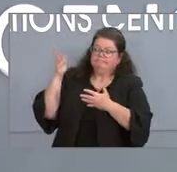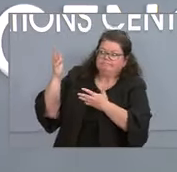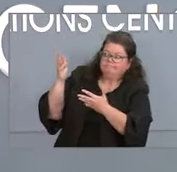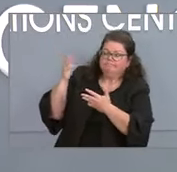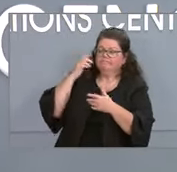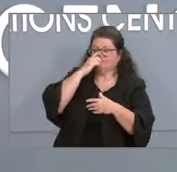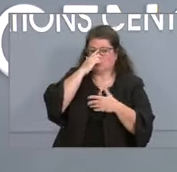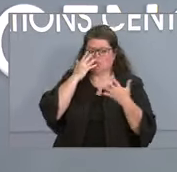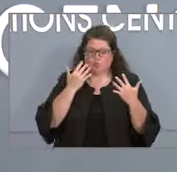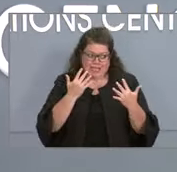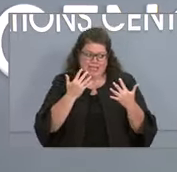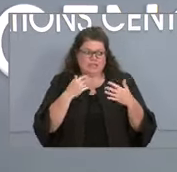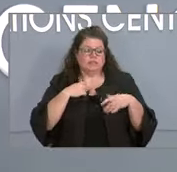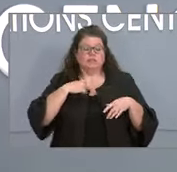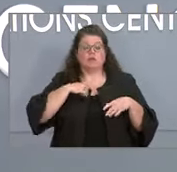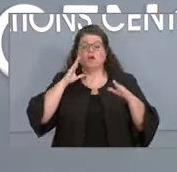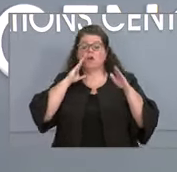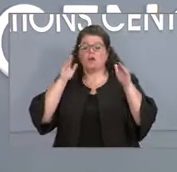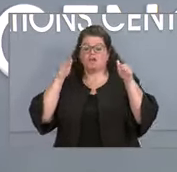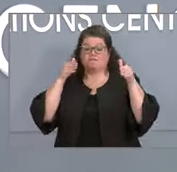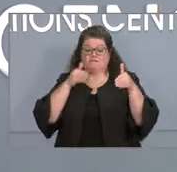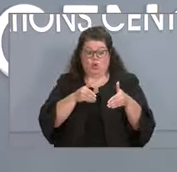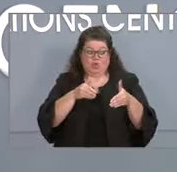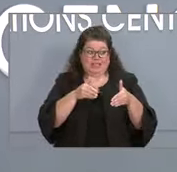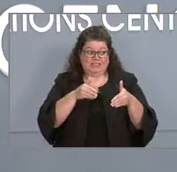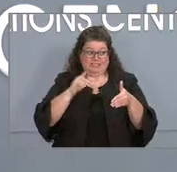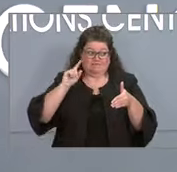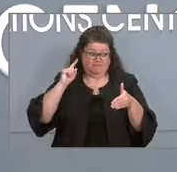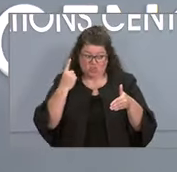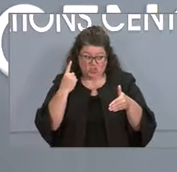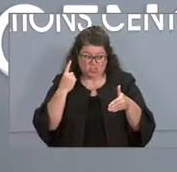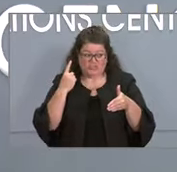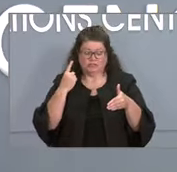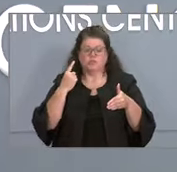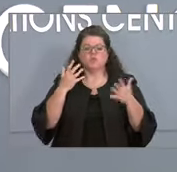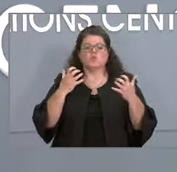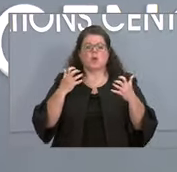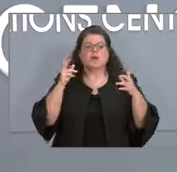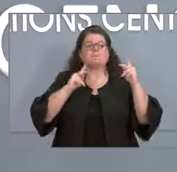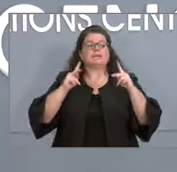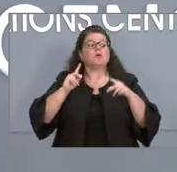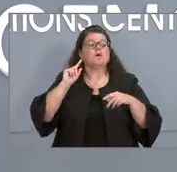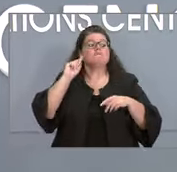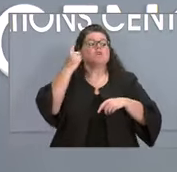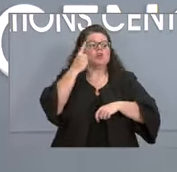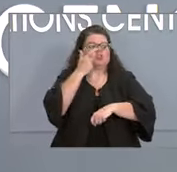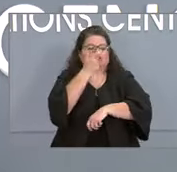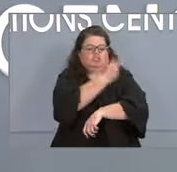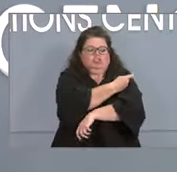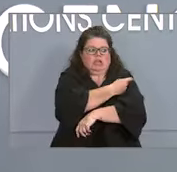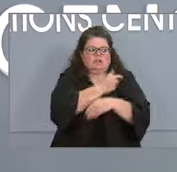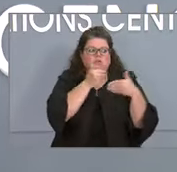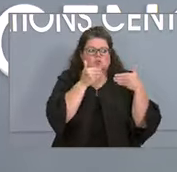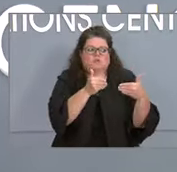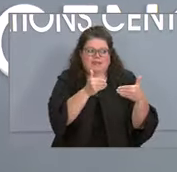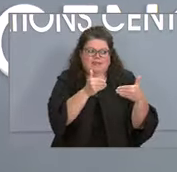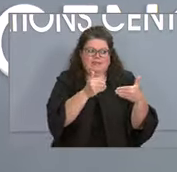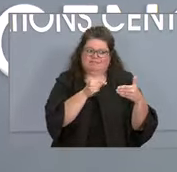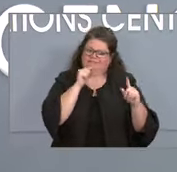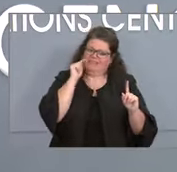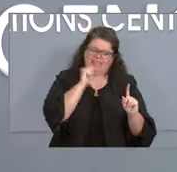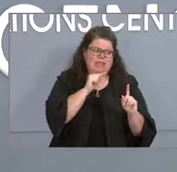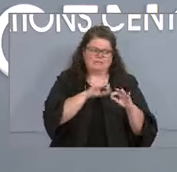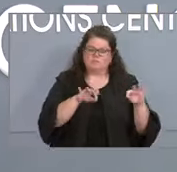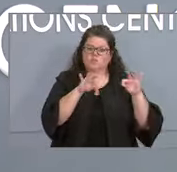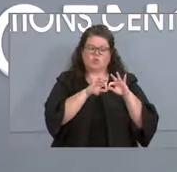both the governor and myself that our focus is on making sure more North Carolinians get those first doses of the vaccine. They continue to